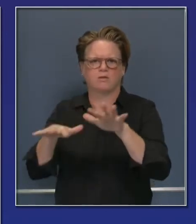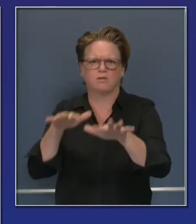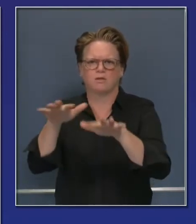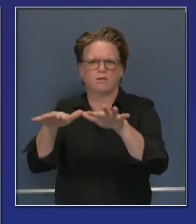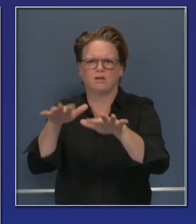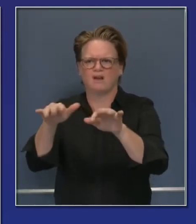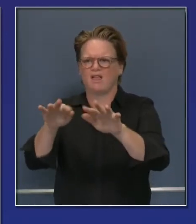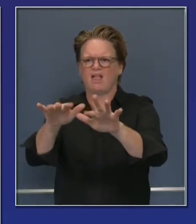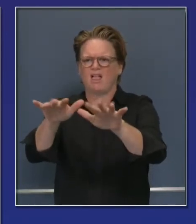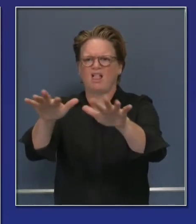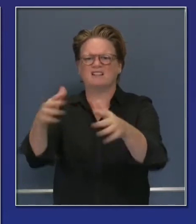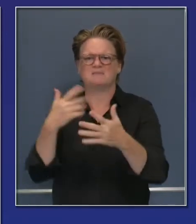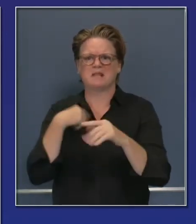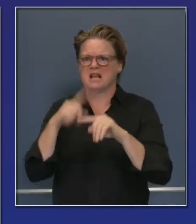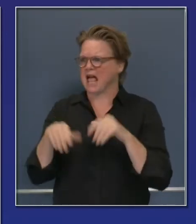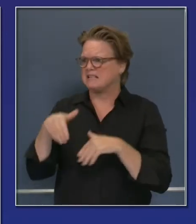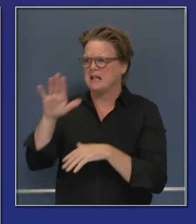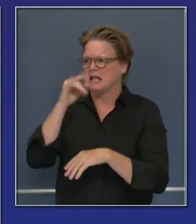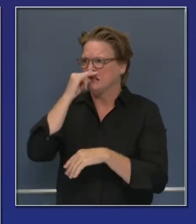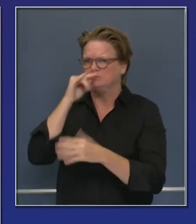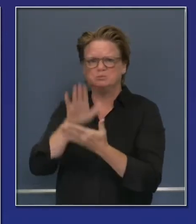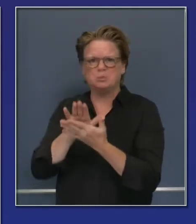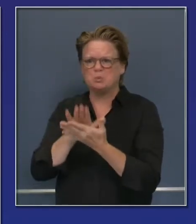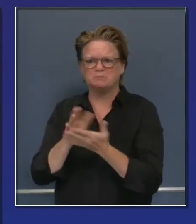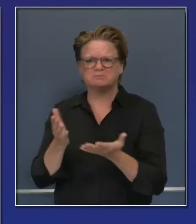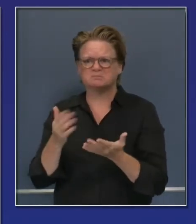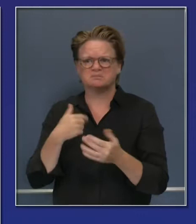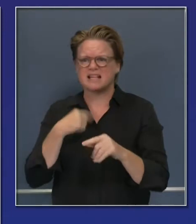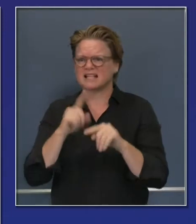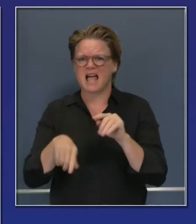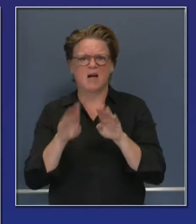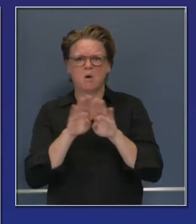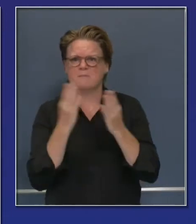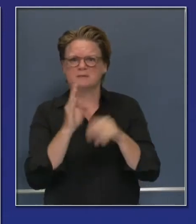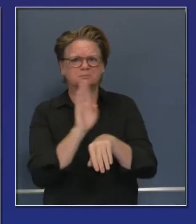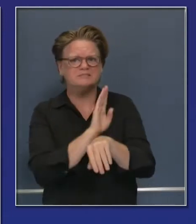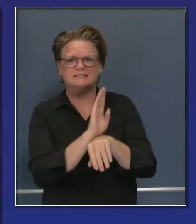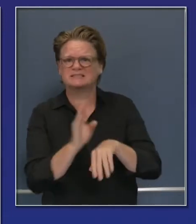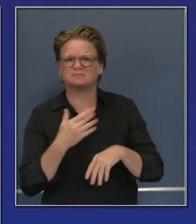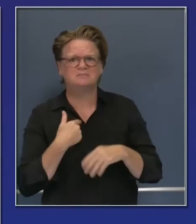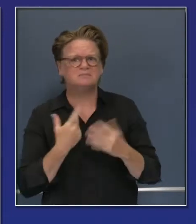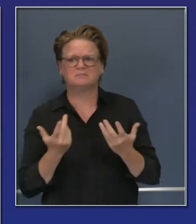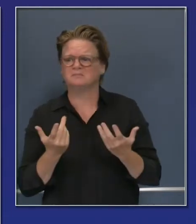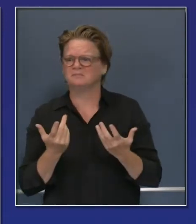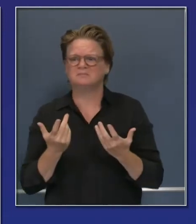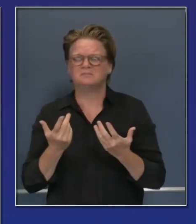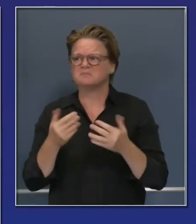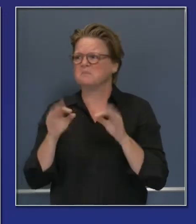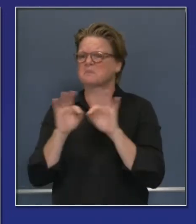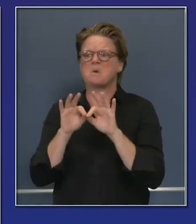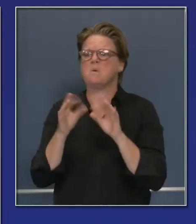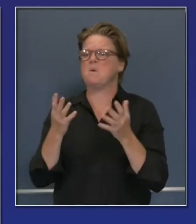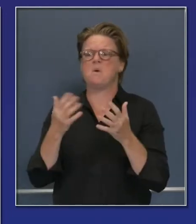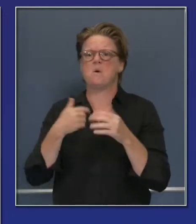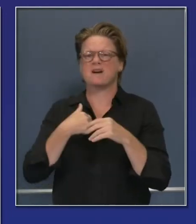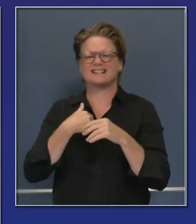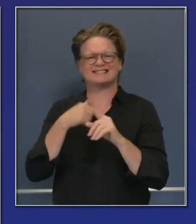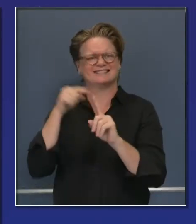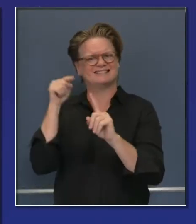back to school to reopen more businesses. This is an essential step. In addition, I'm